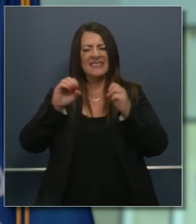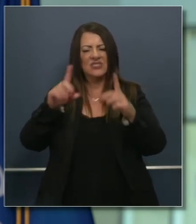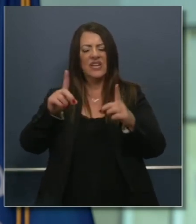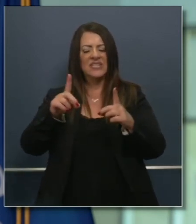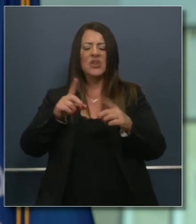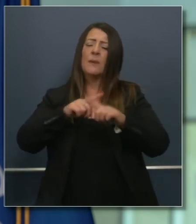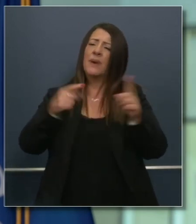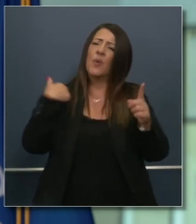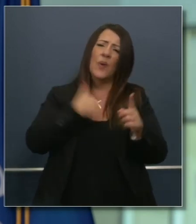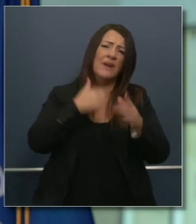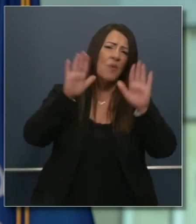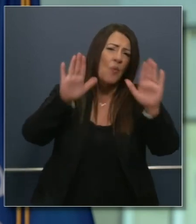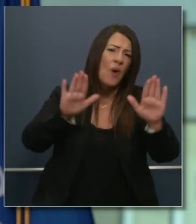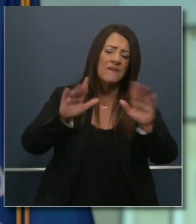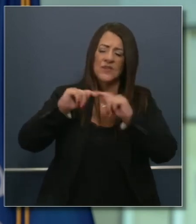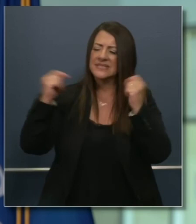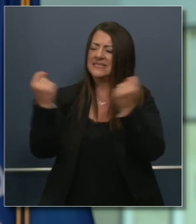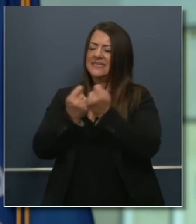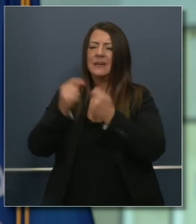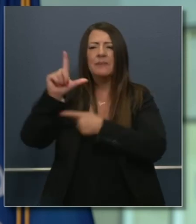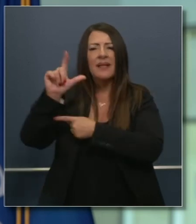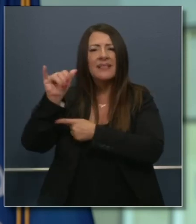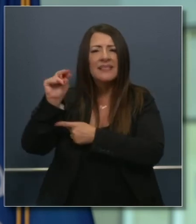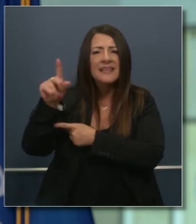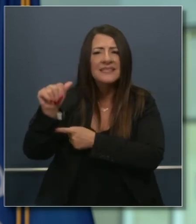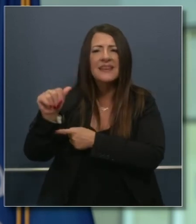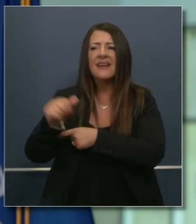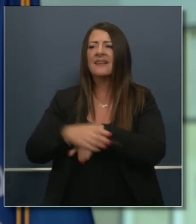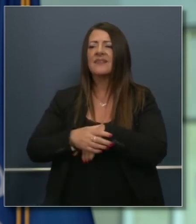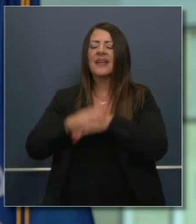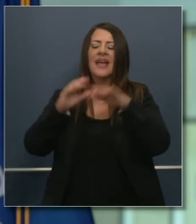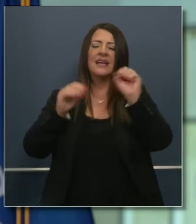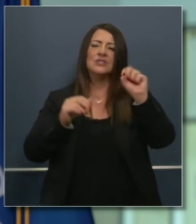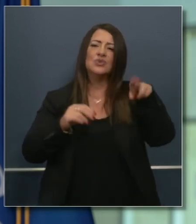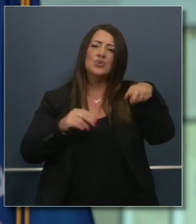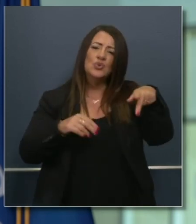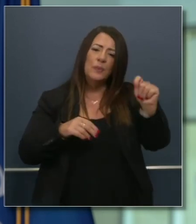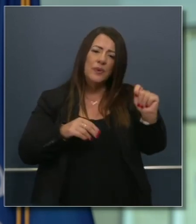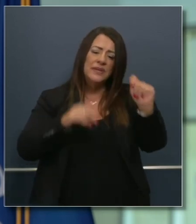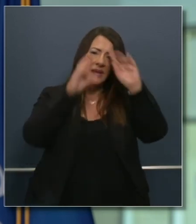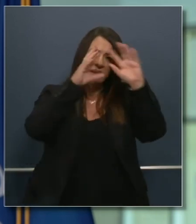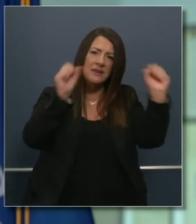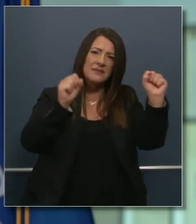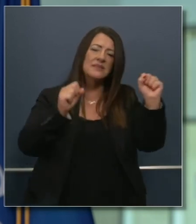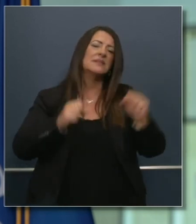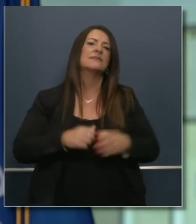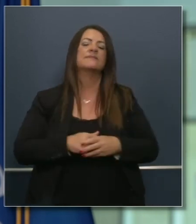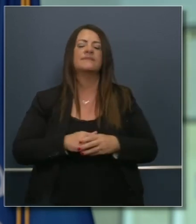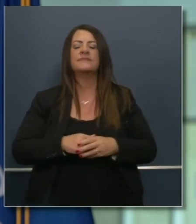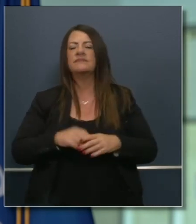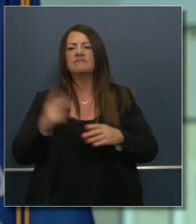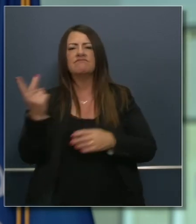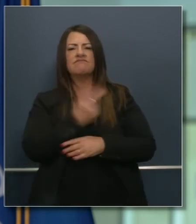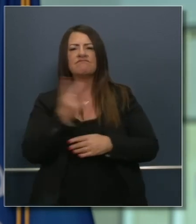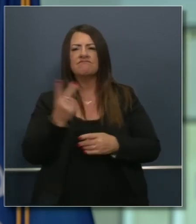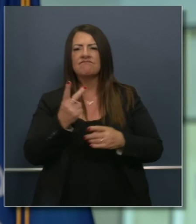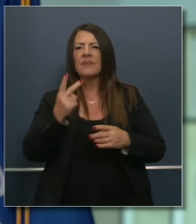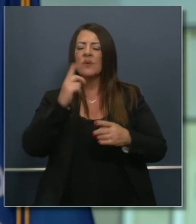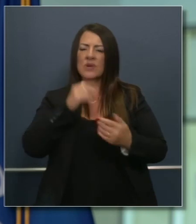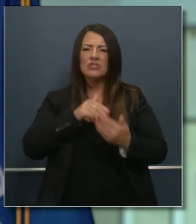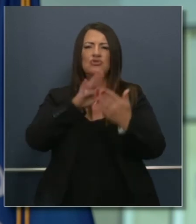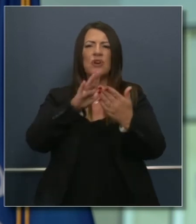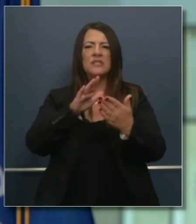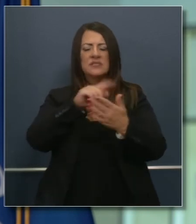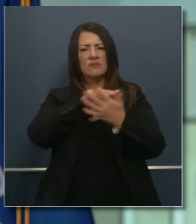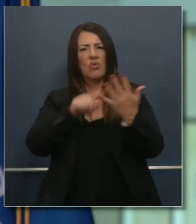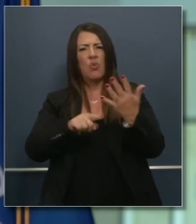team, Linda and her team, and, of course, great work of our superintendent that are resolved for the long haul to address these